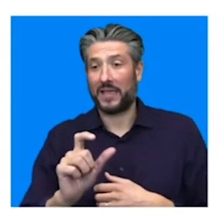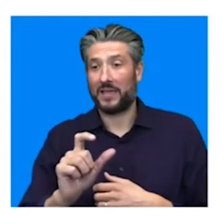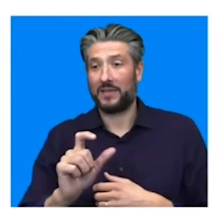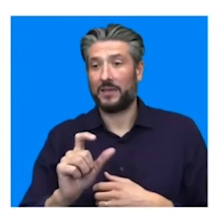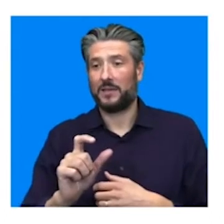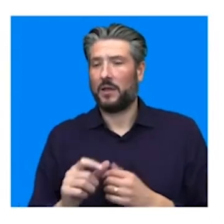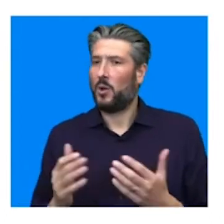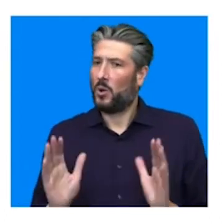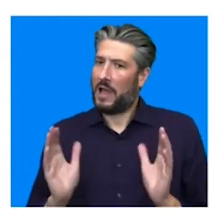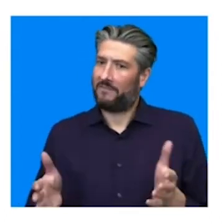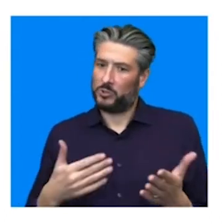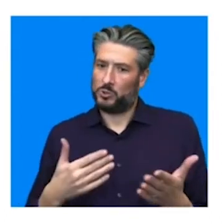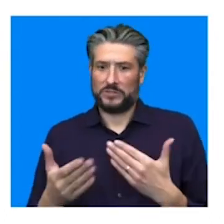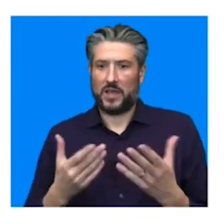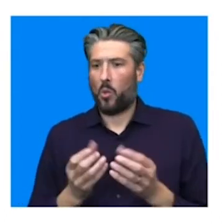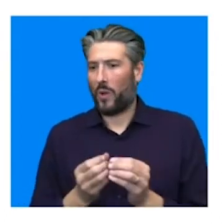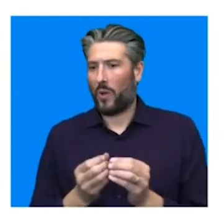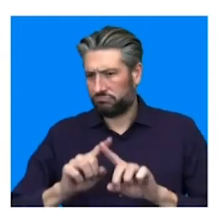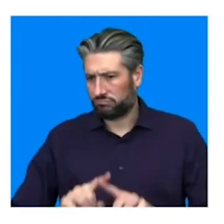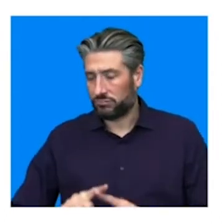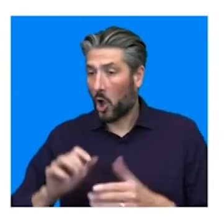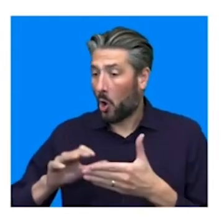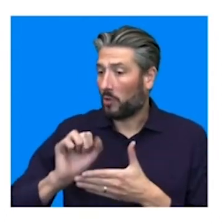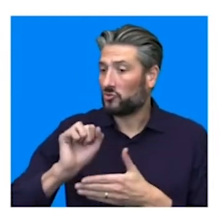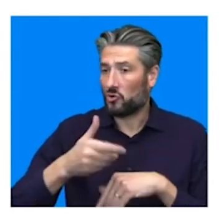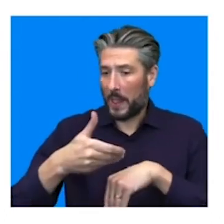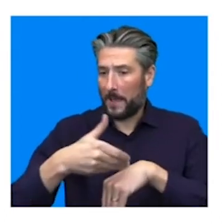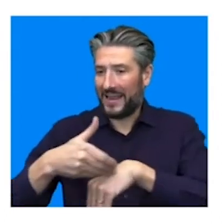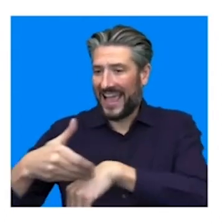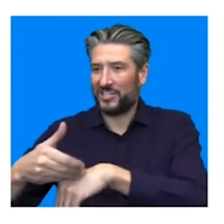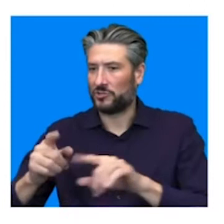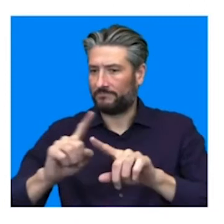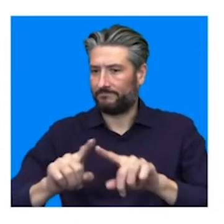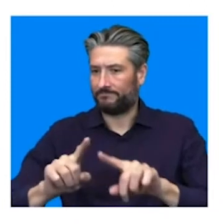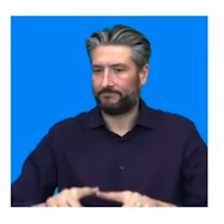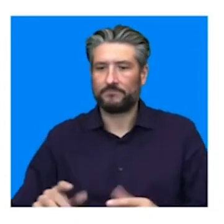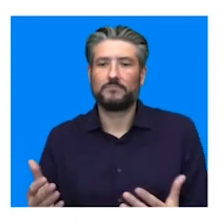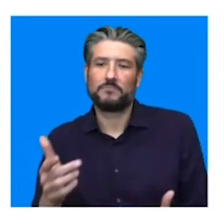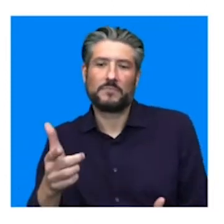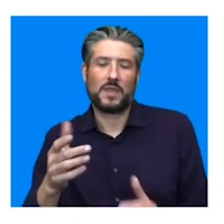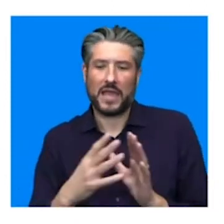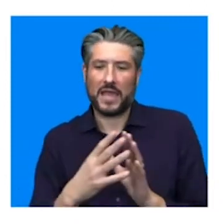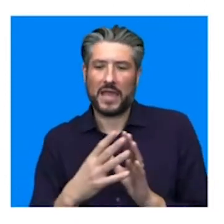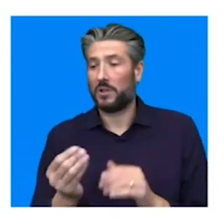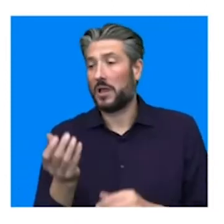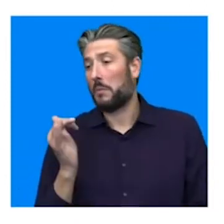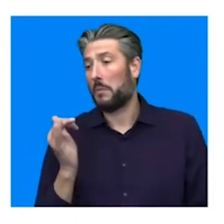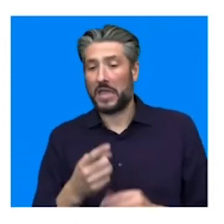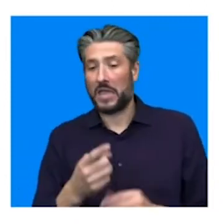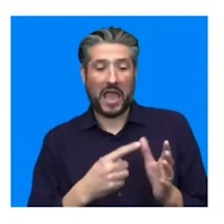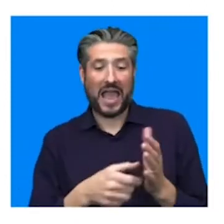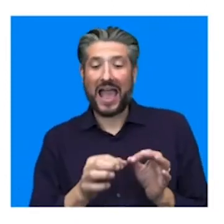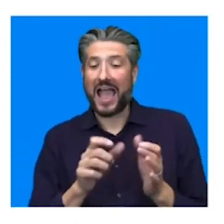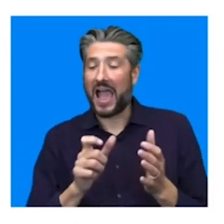a whole host of cultural implications as well. You will find that one part, say for some of the Arab world, you know,